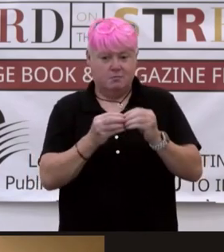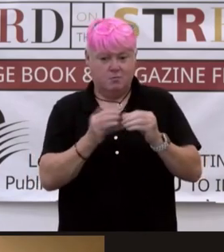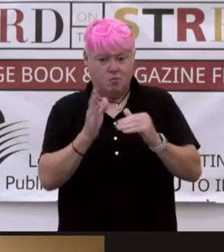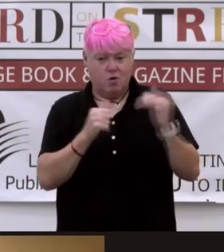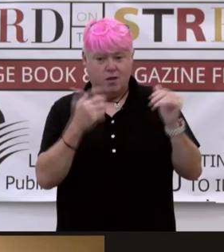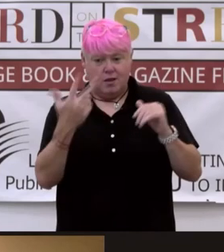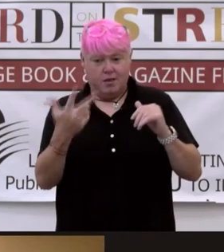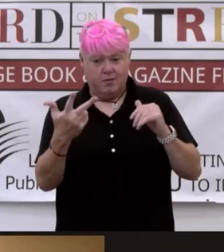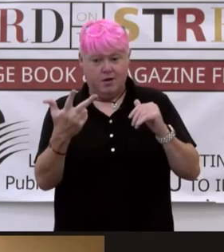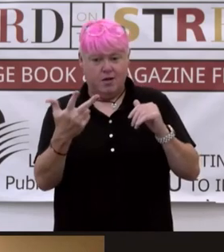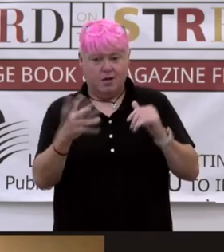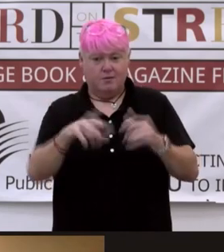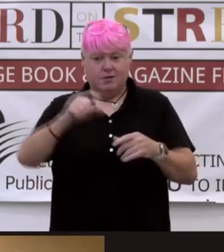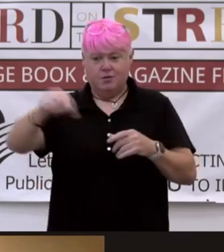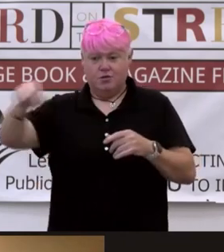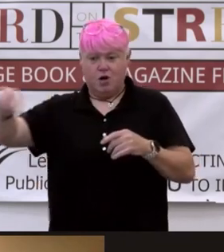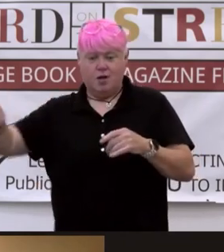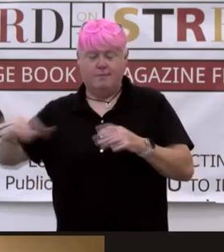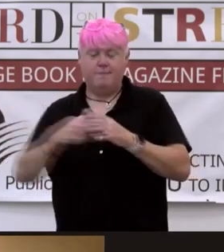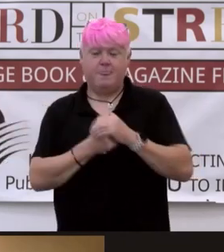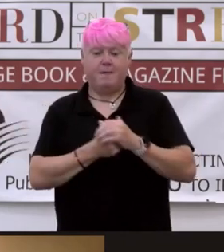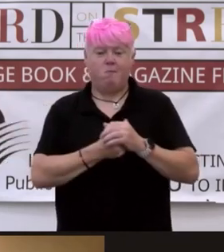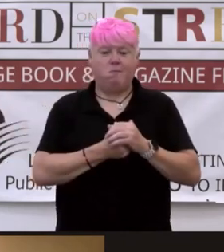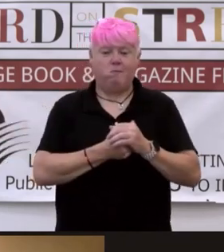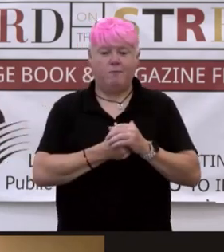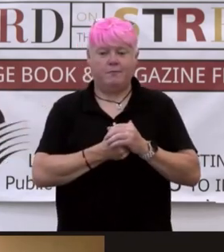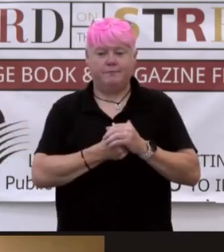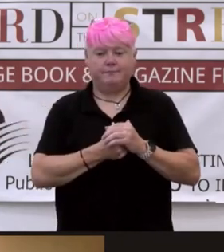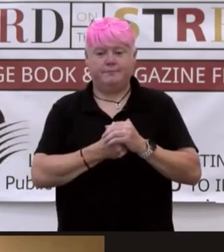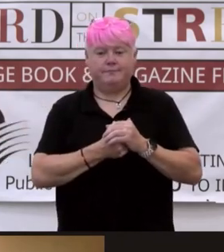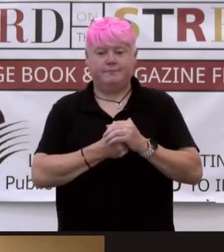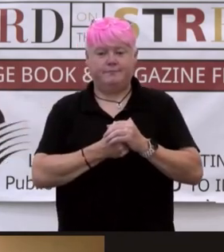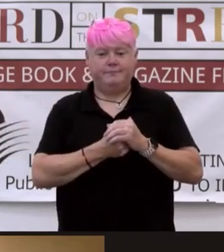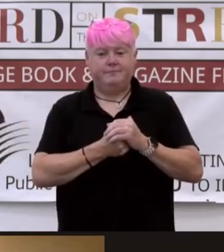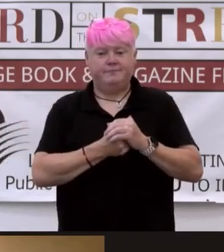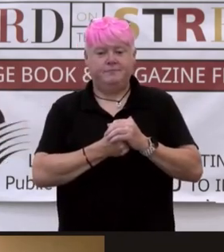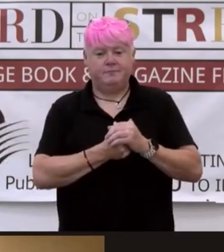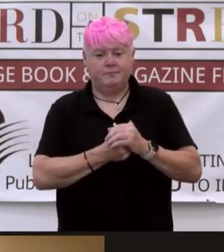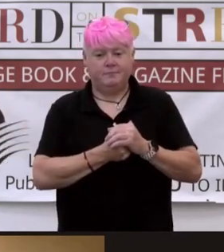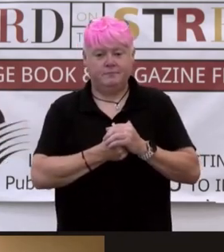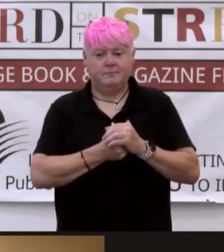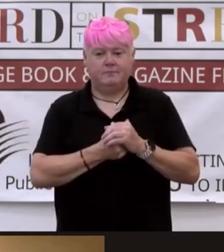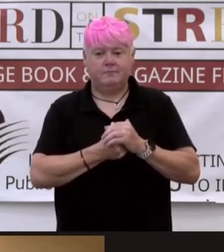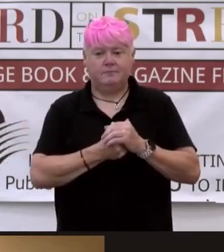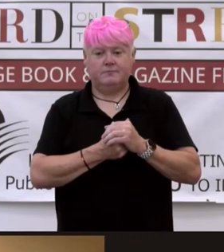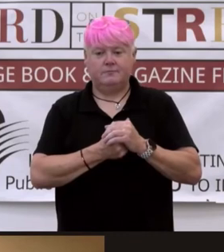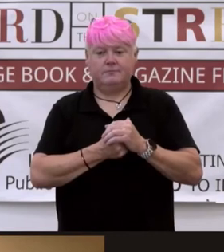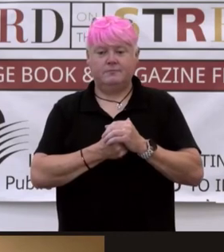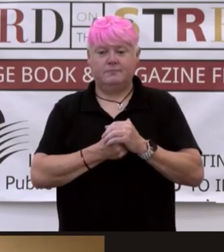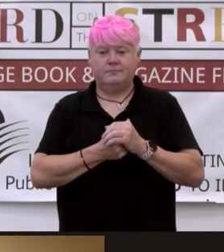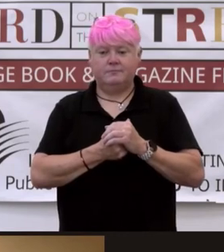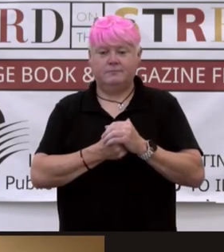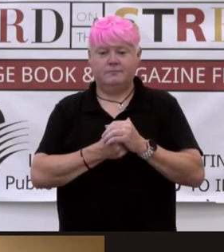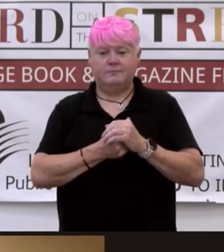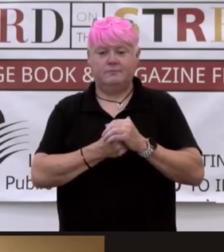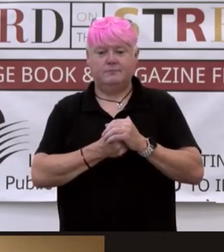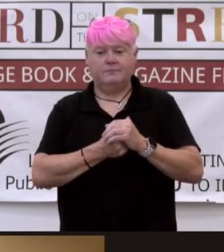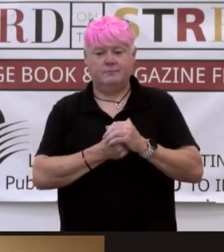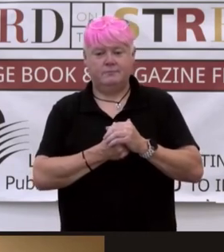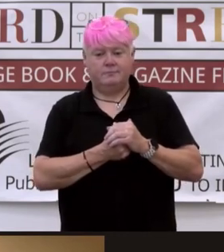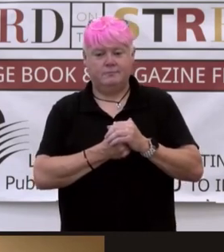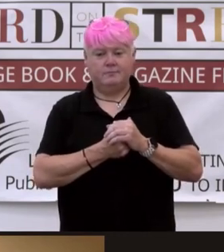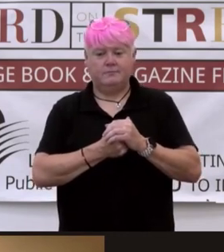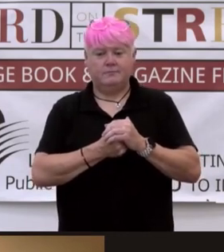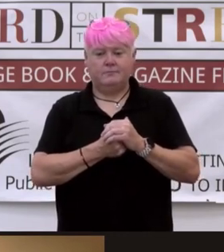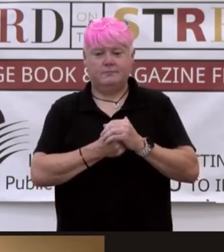I will do a little random number generator draw thing. And let know. So,